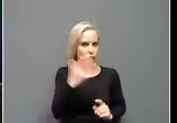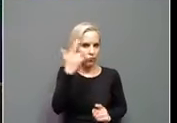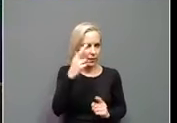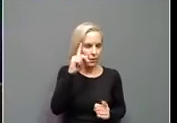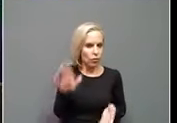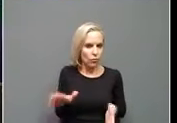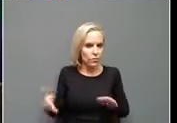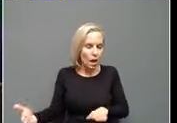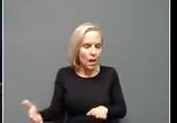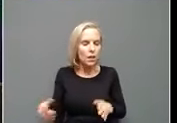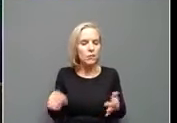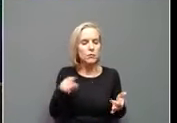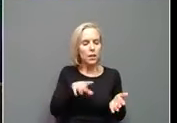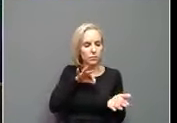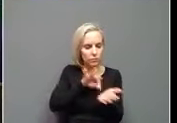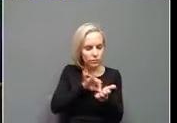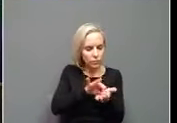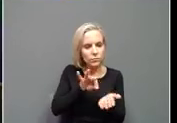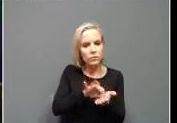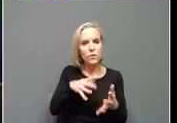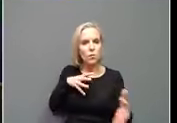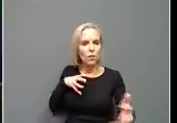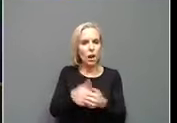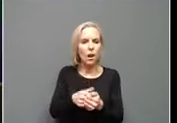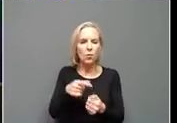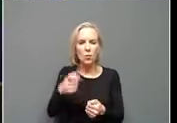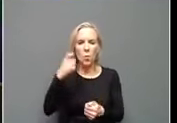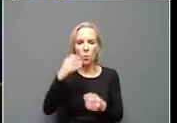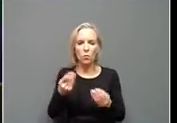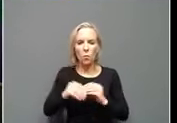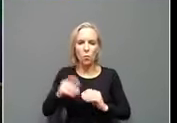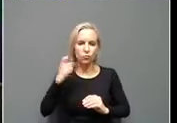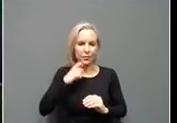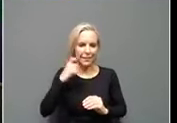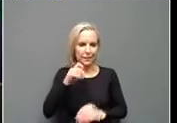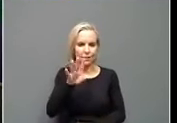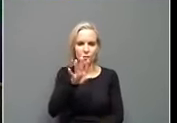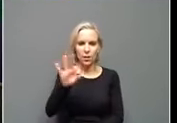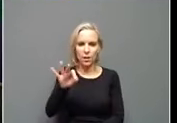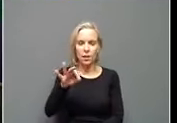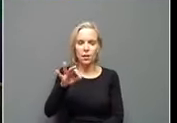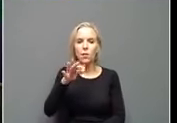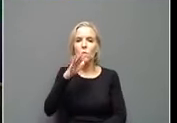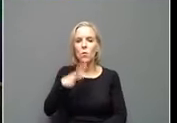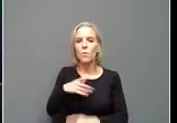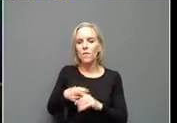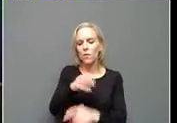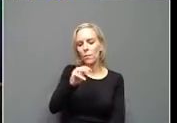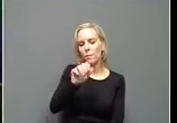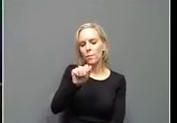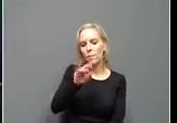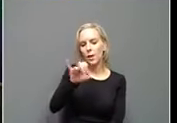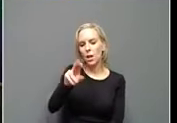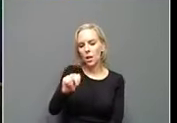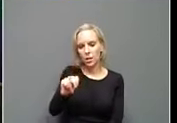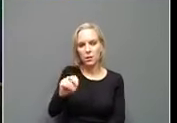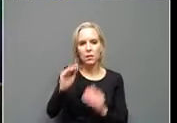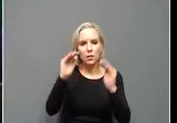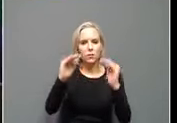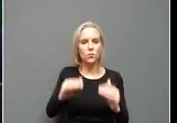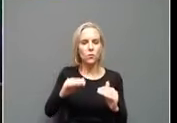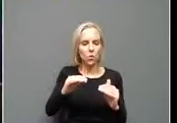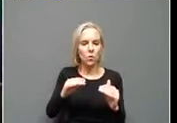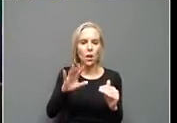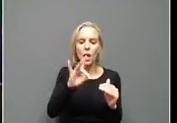and so most of these are more recent. A 49-year-old woman from Marion County, an April death. Here's one of the older ones, an